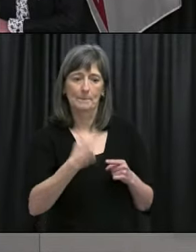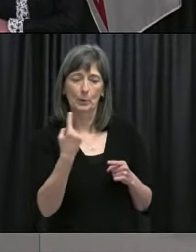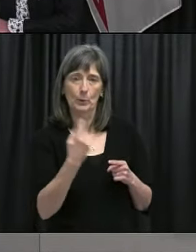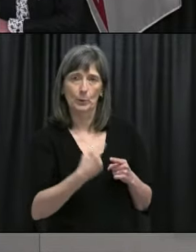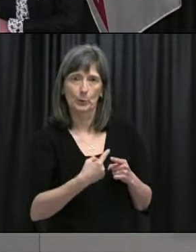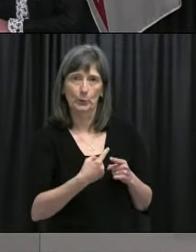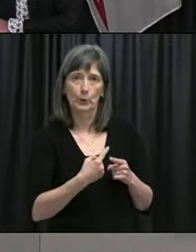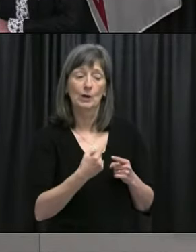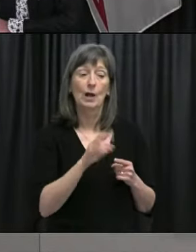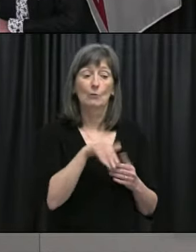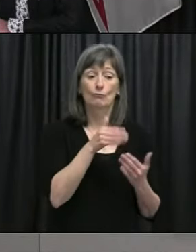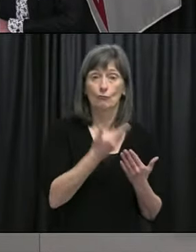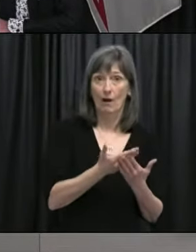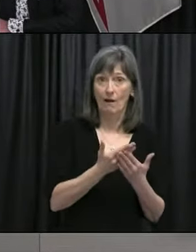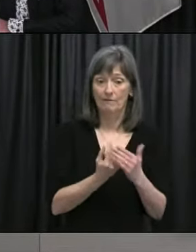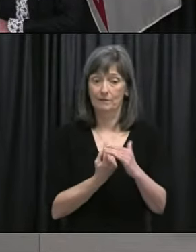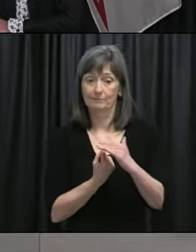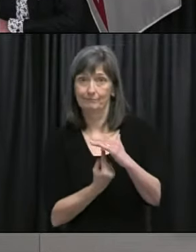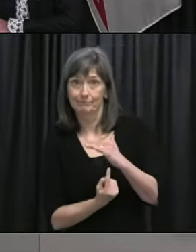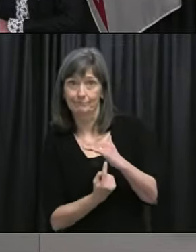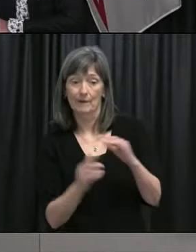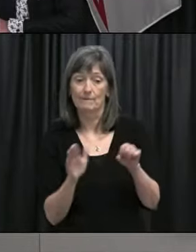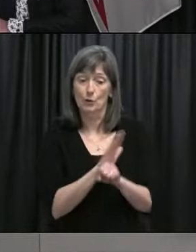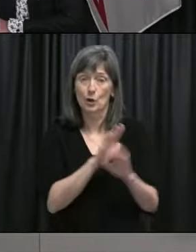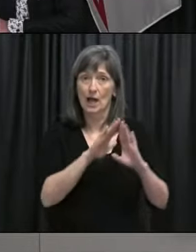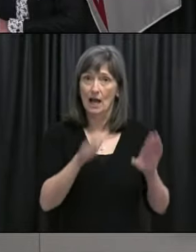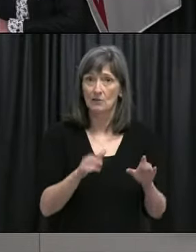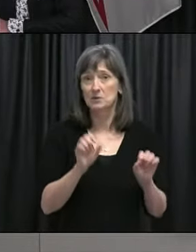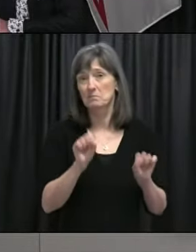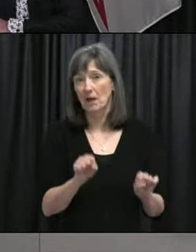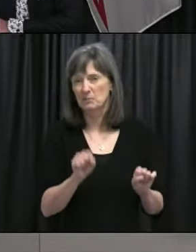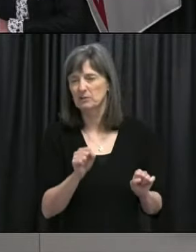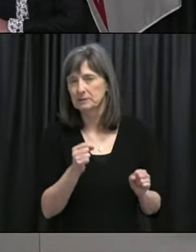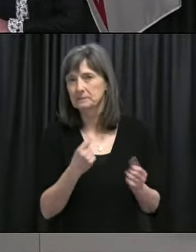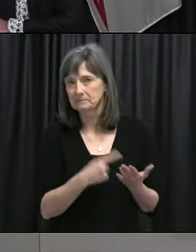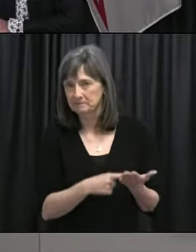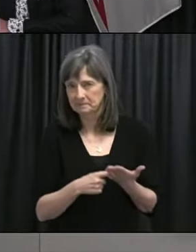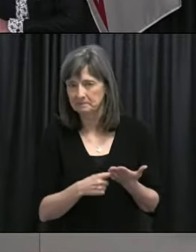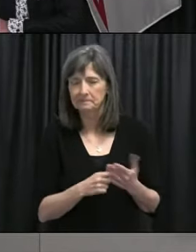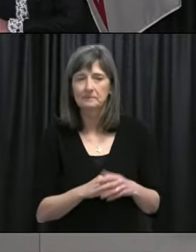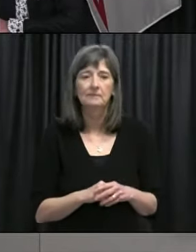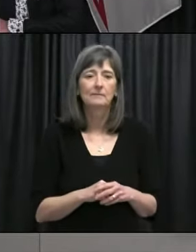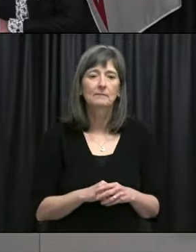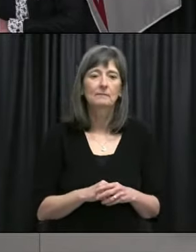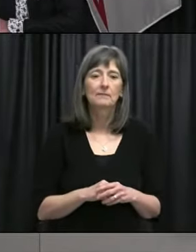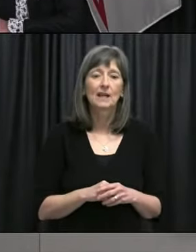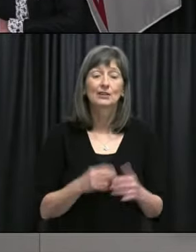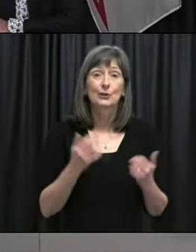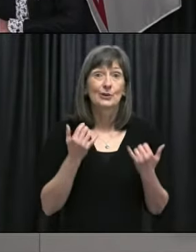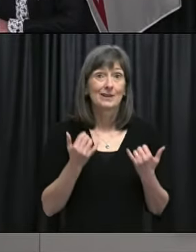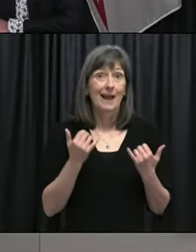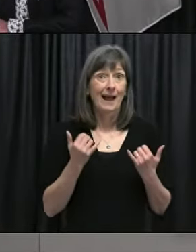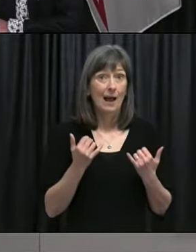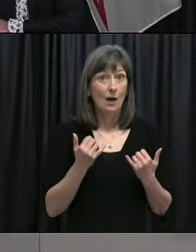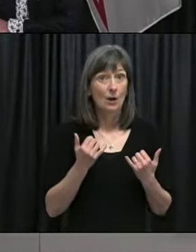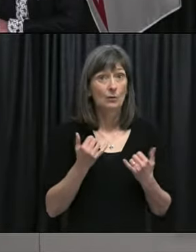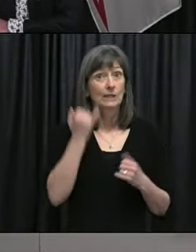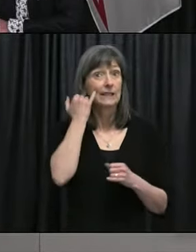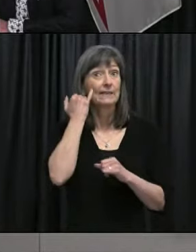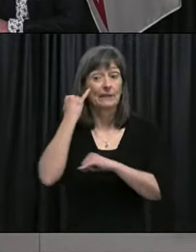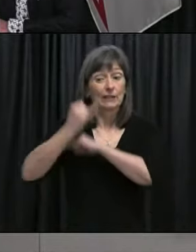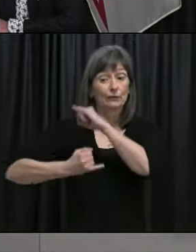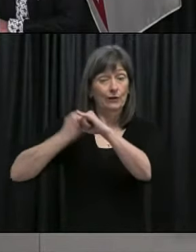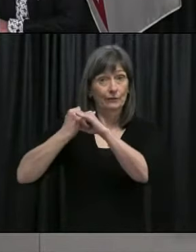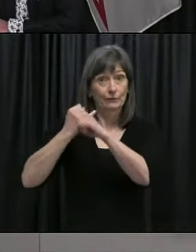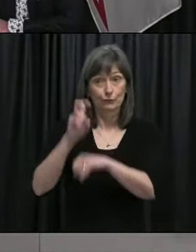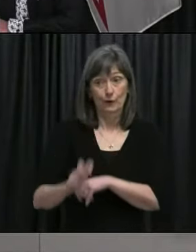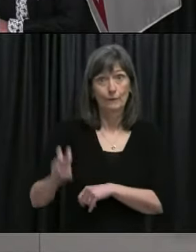that. Are we looking at travelers requiring a negative test before entering the province as international travelers